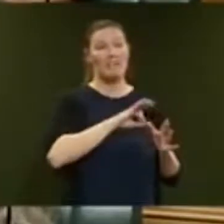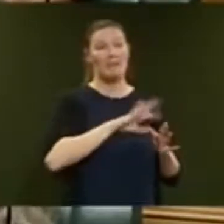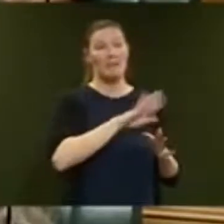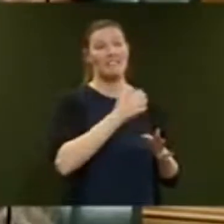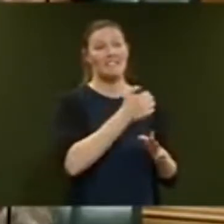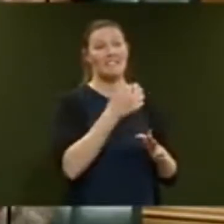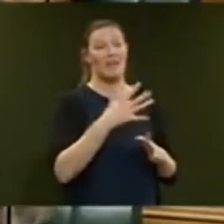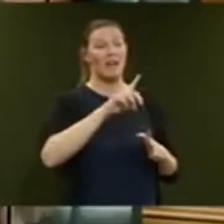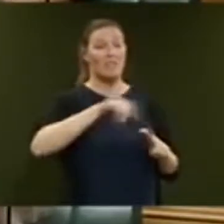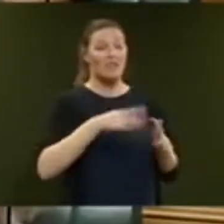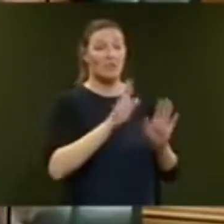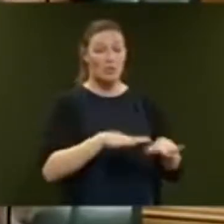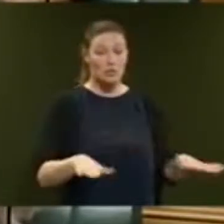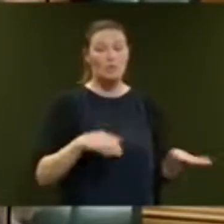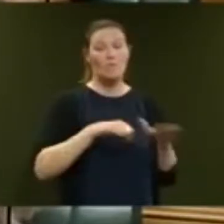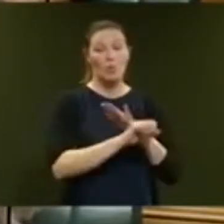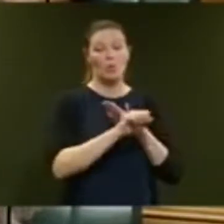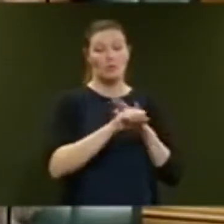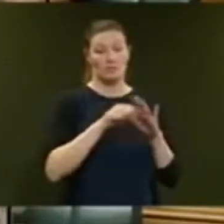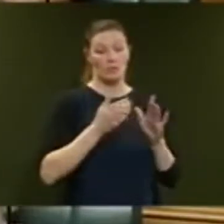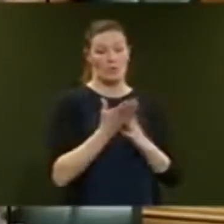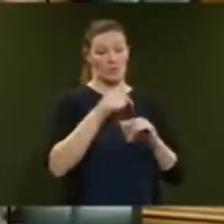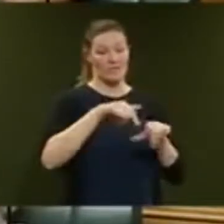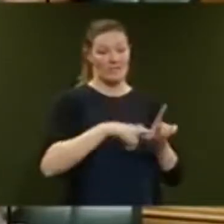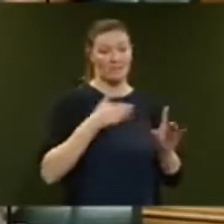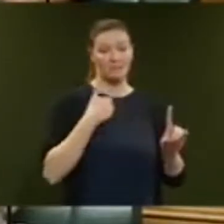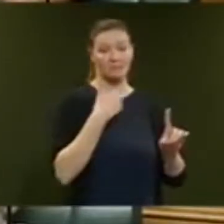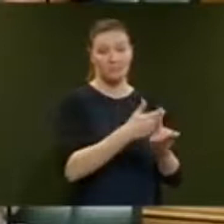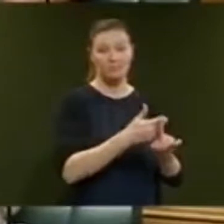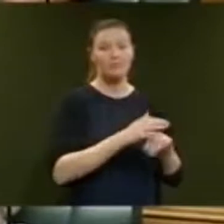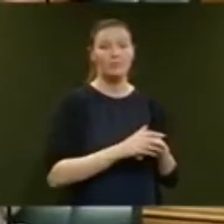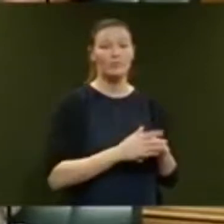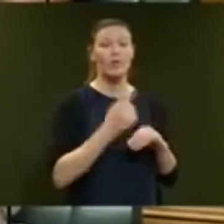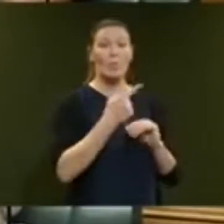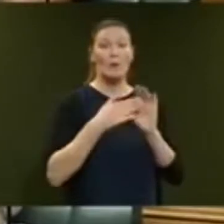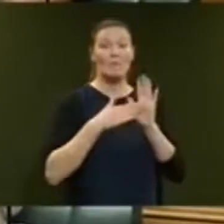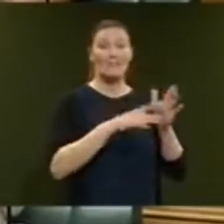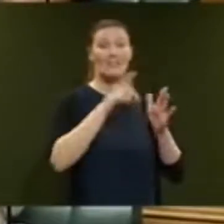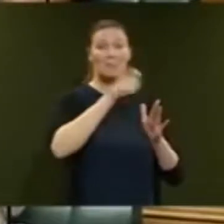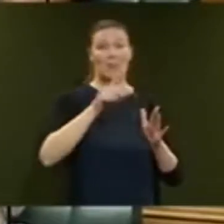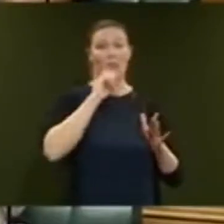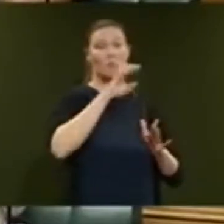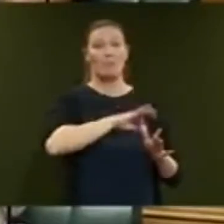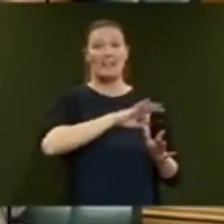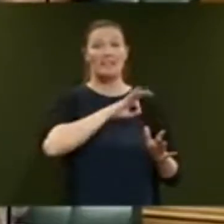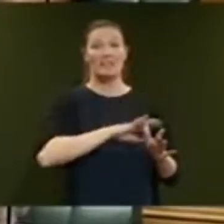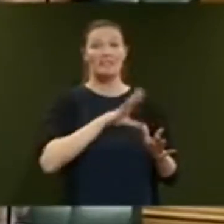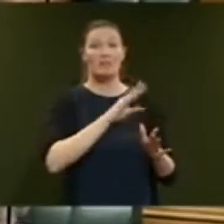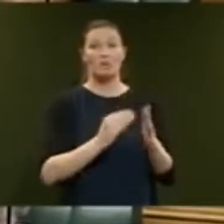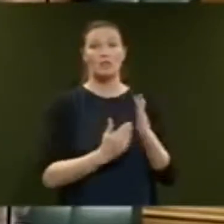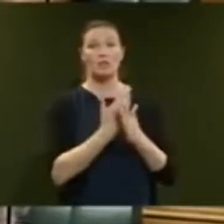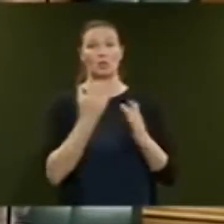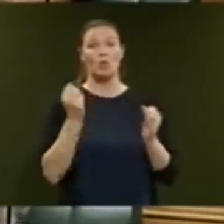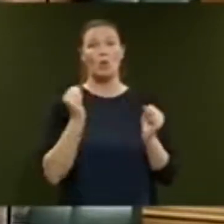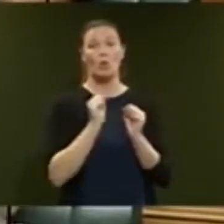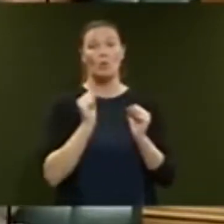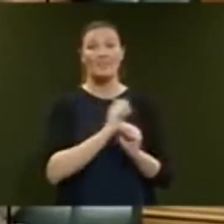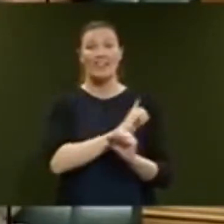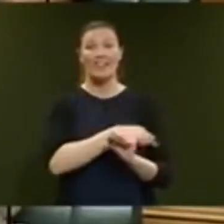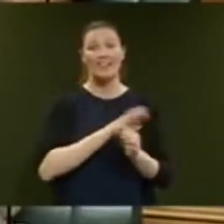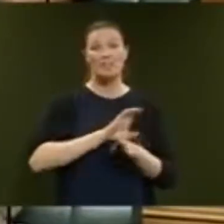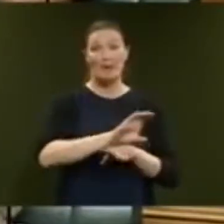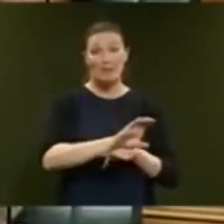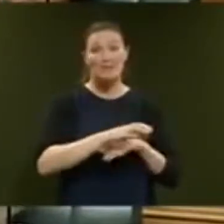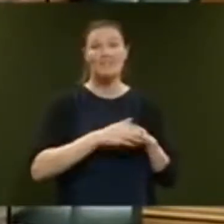,000 children born in the year. Around 1 million people will benefit from the new Winter Energy Payment.